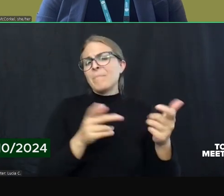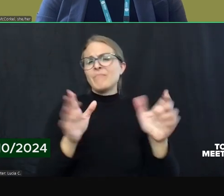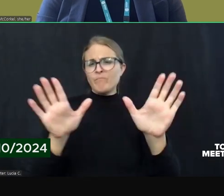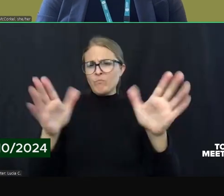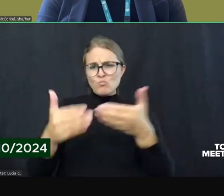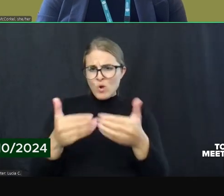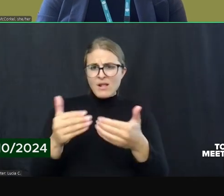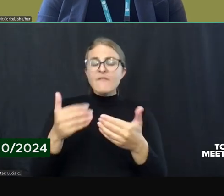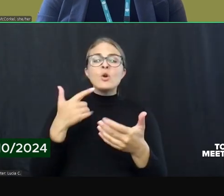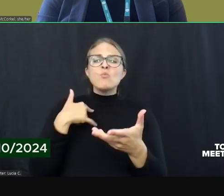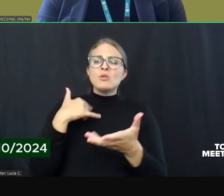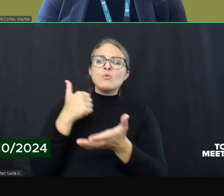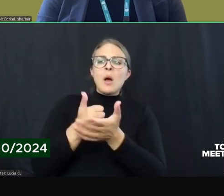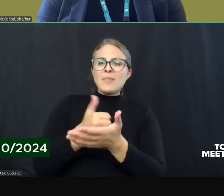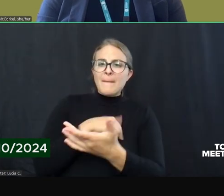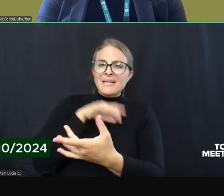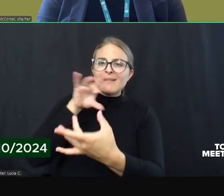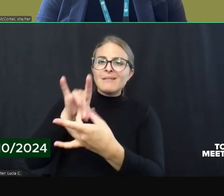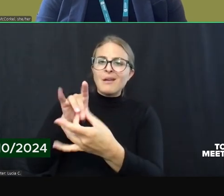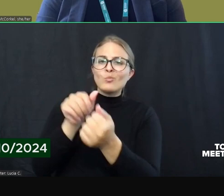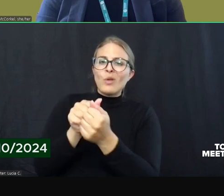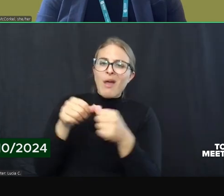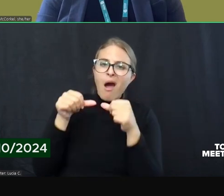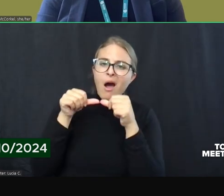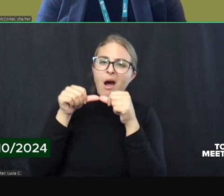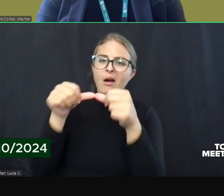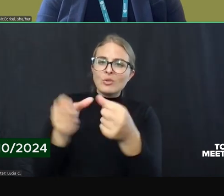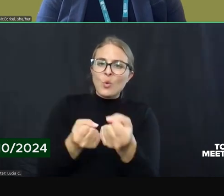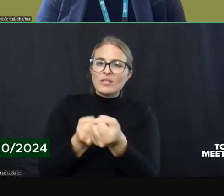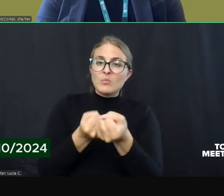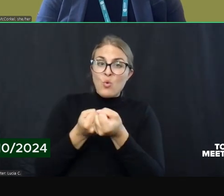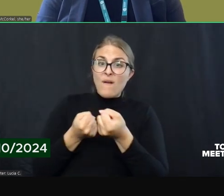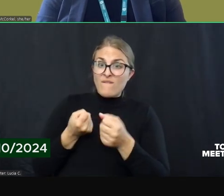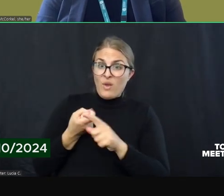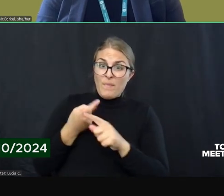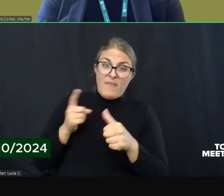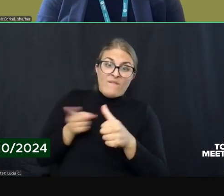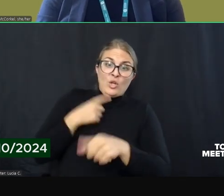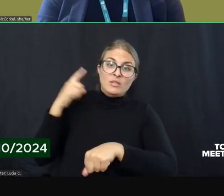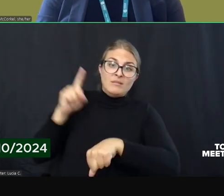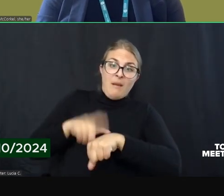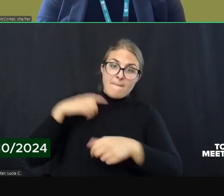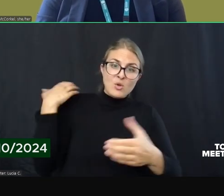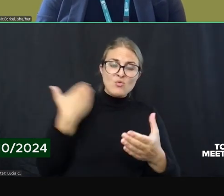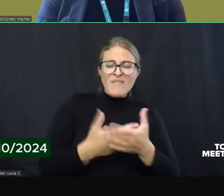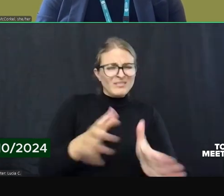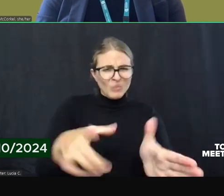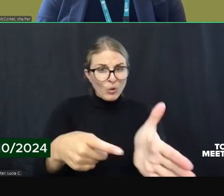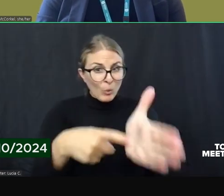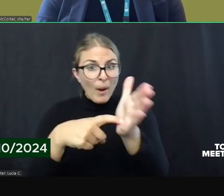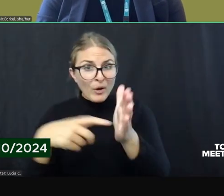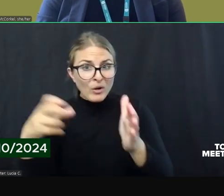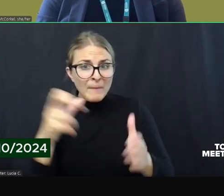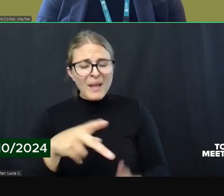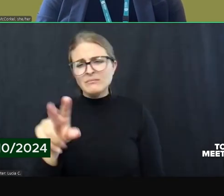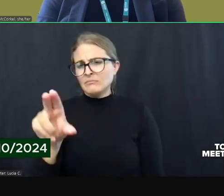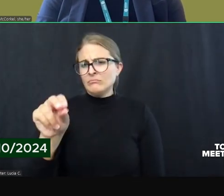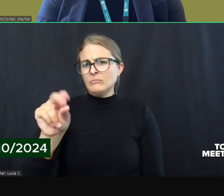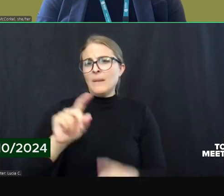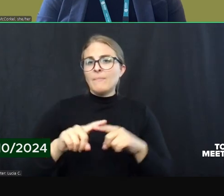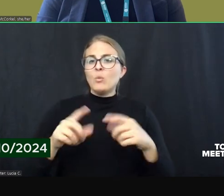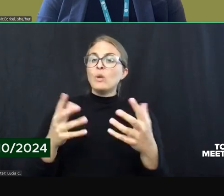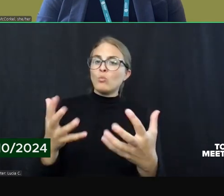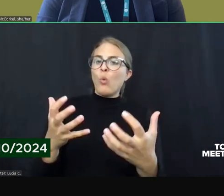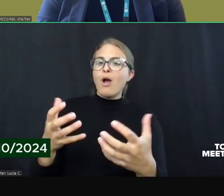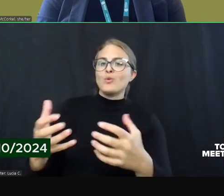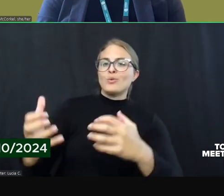ongoing supports in the community from that very first visit. So no one's required to come back. But if someone wants